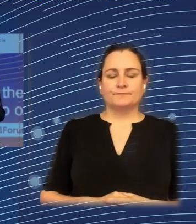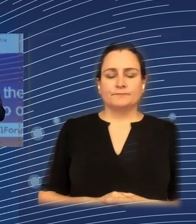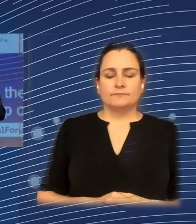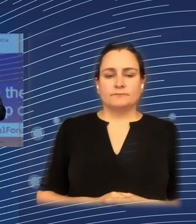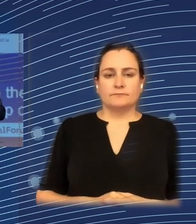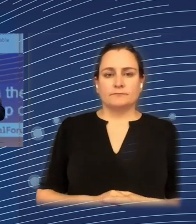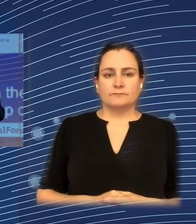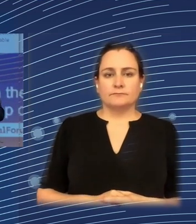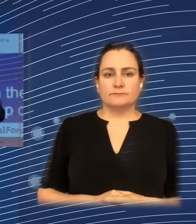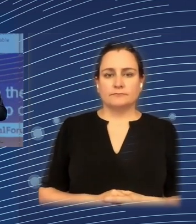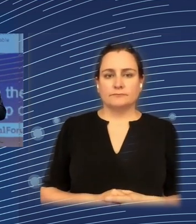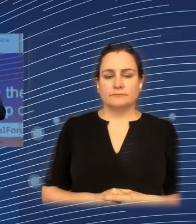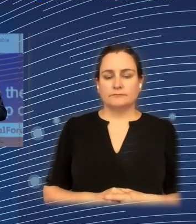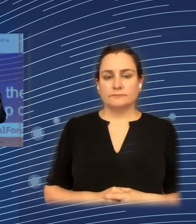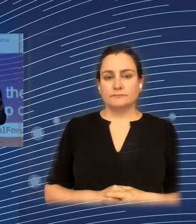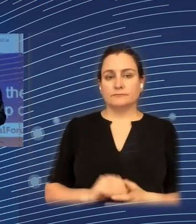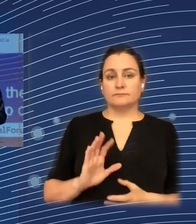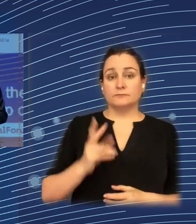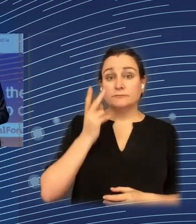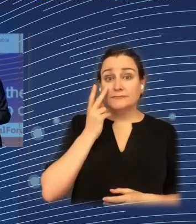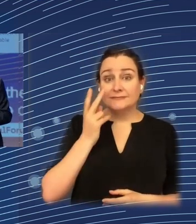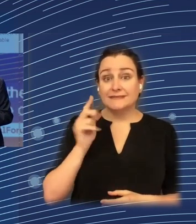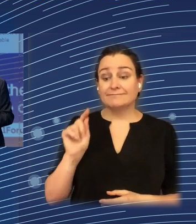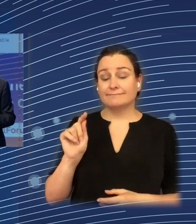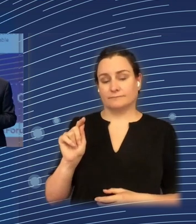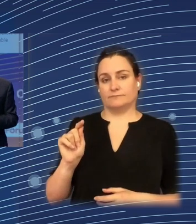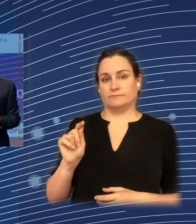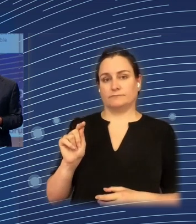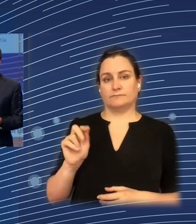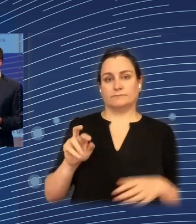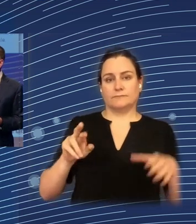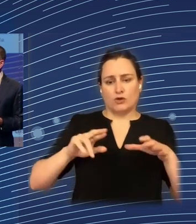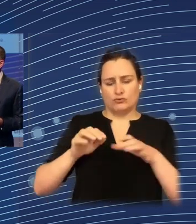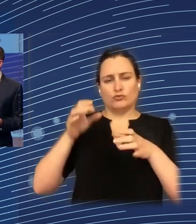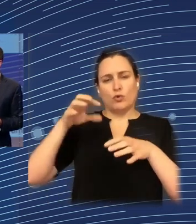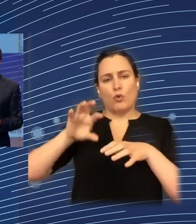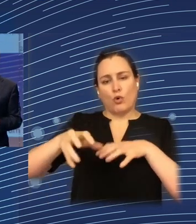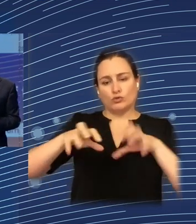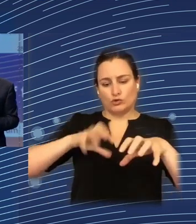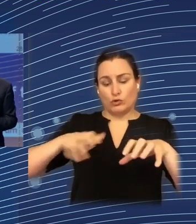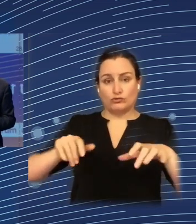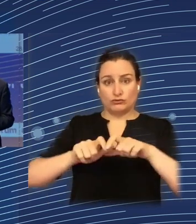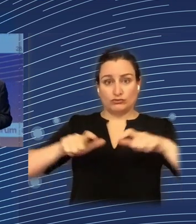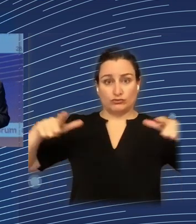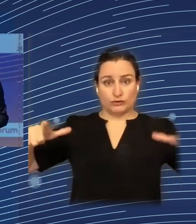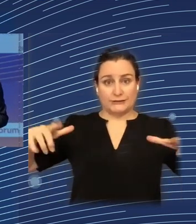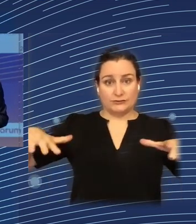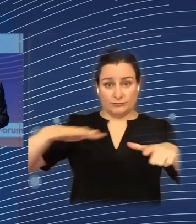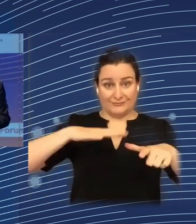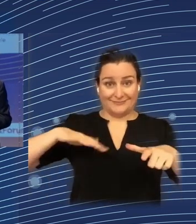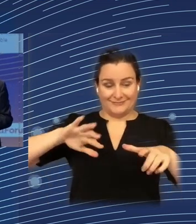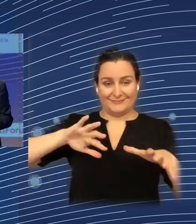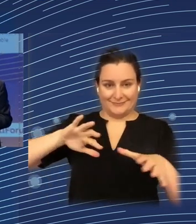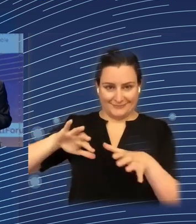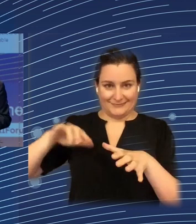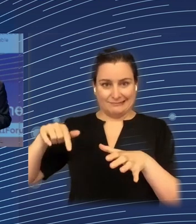appear in ochre color, not countries' regions. And you can see I have moved it to another map on the side, in which they are